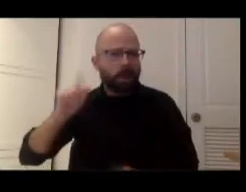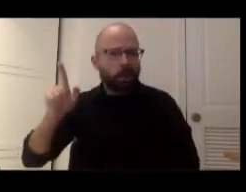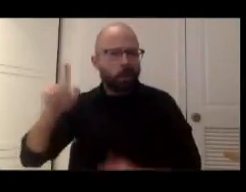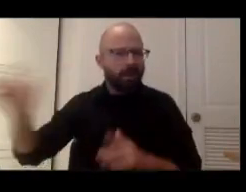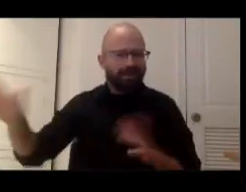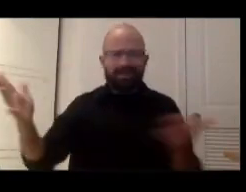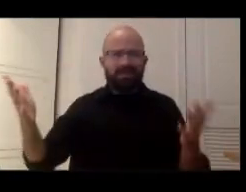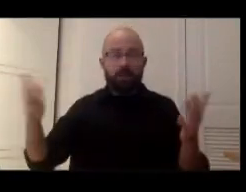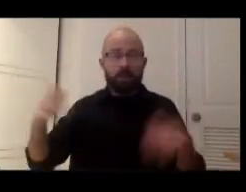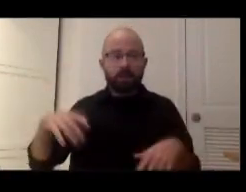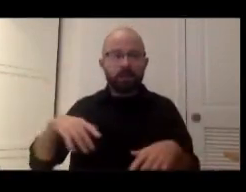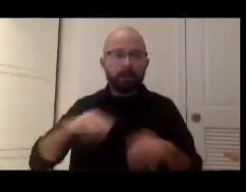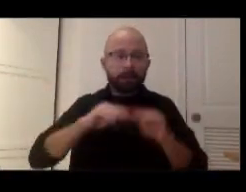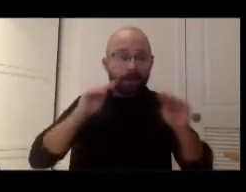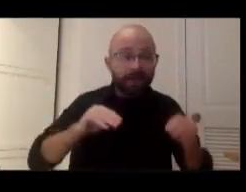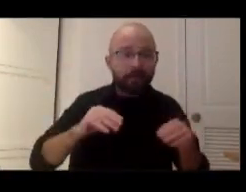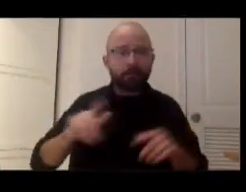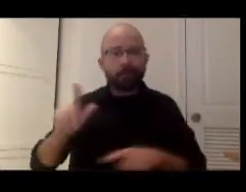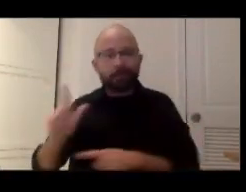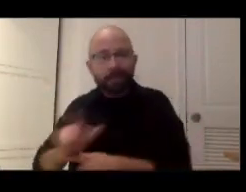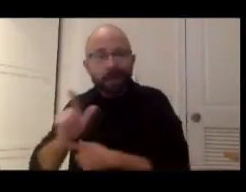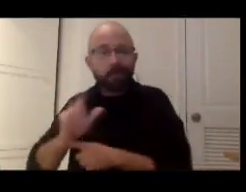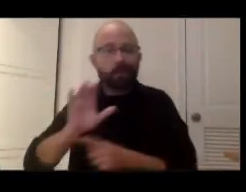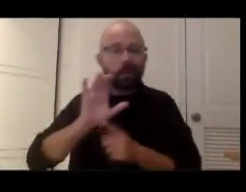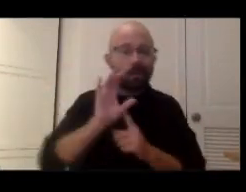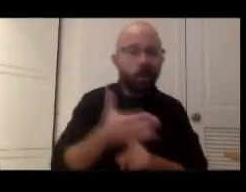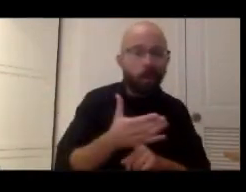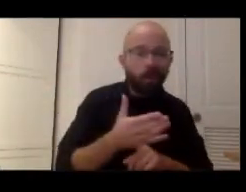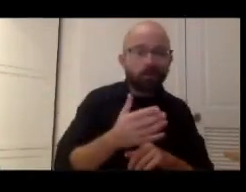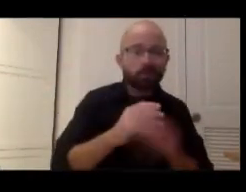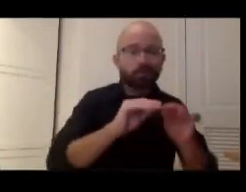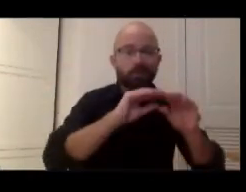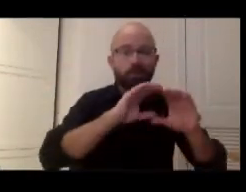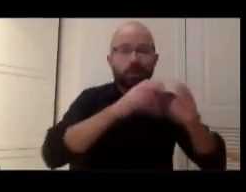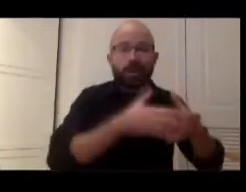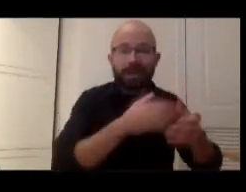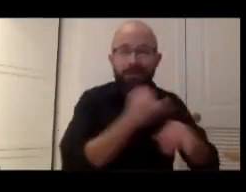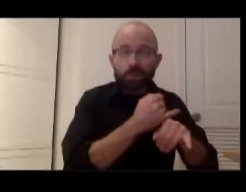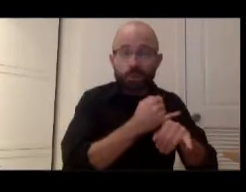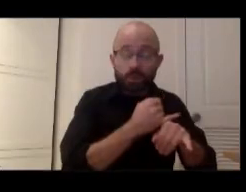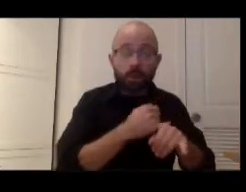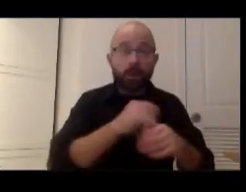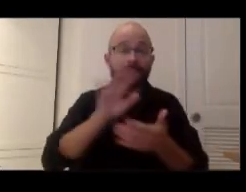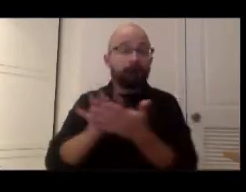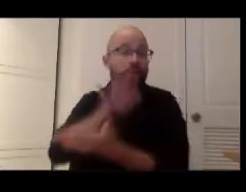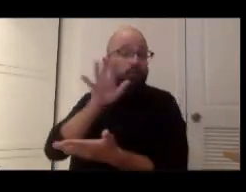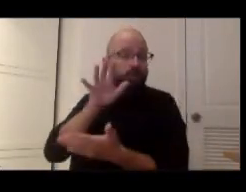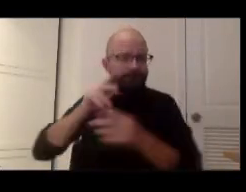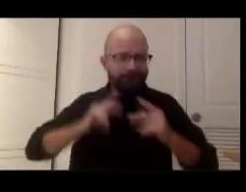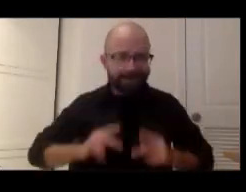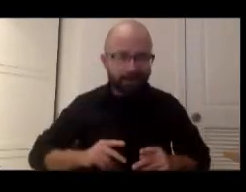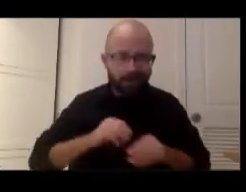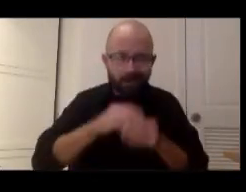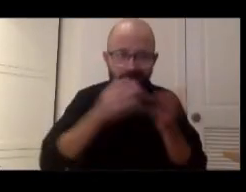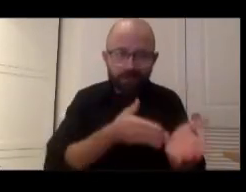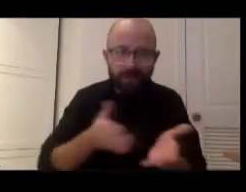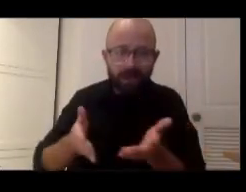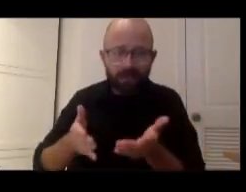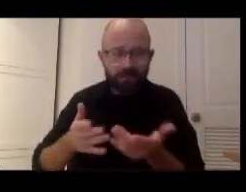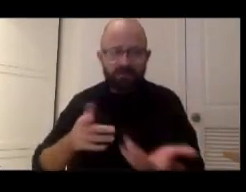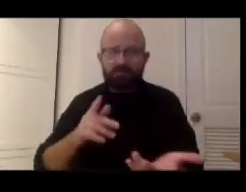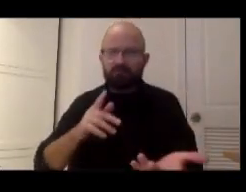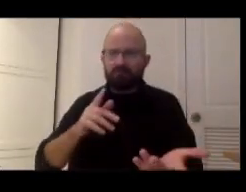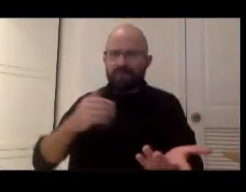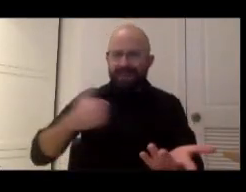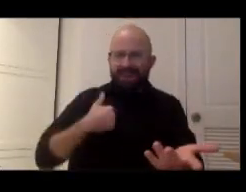museums and libraries and cultural institutions, whether virtually or physically in a space, need, you know, have a